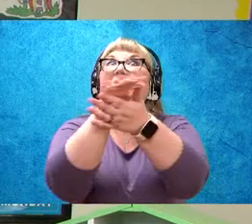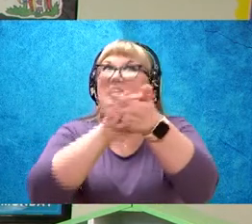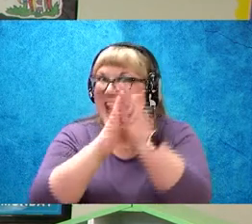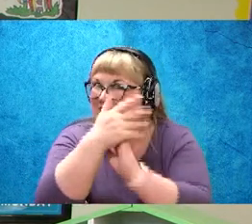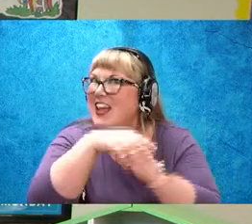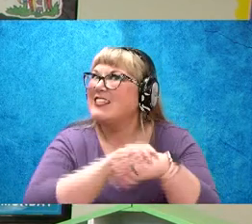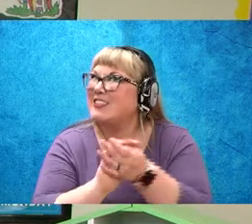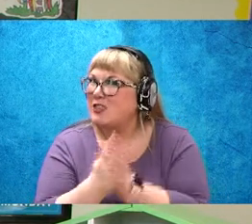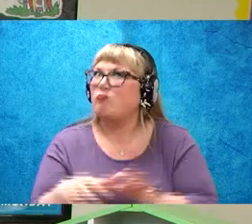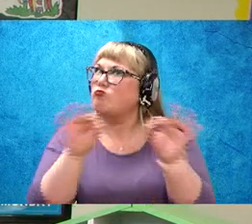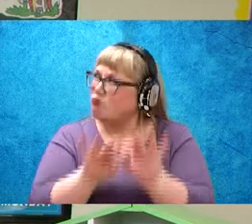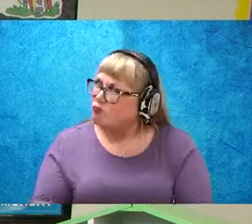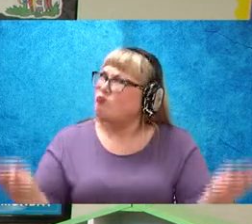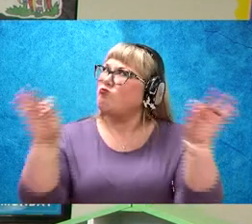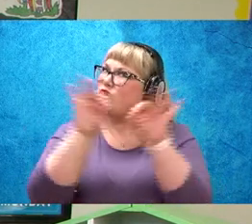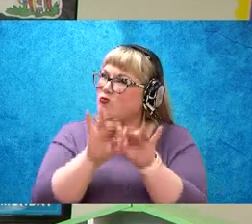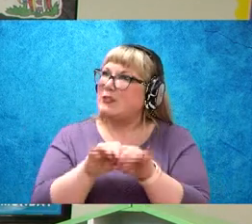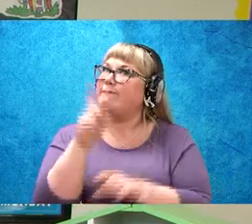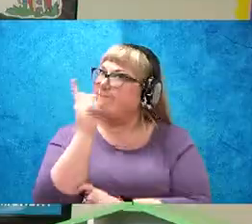hands.